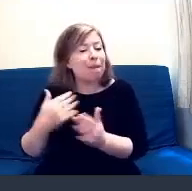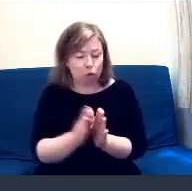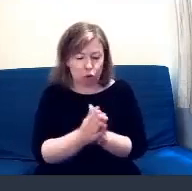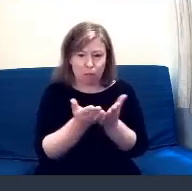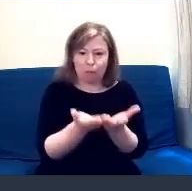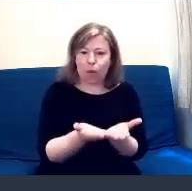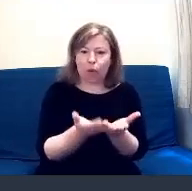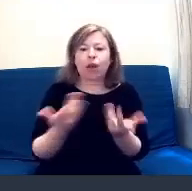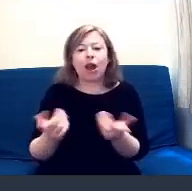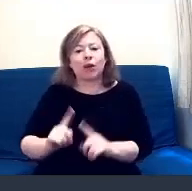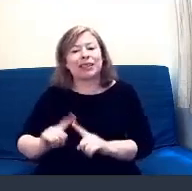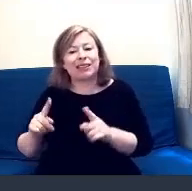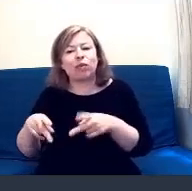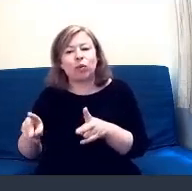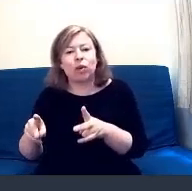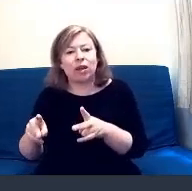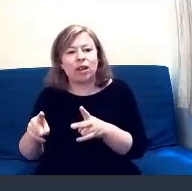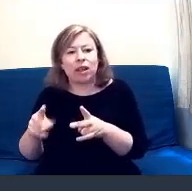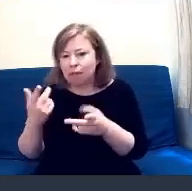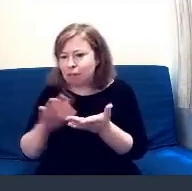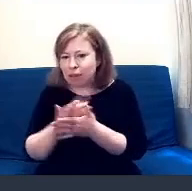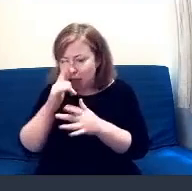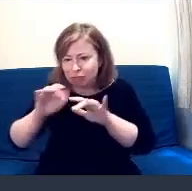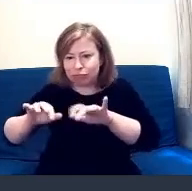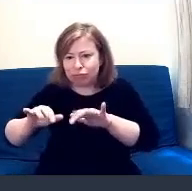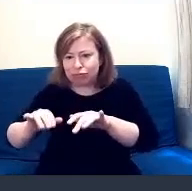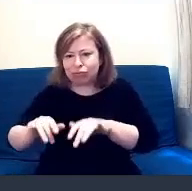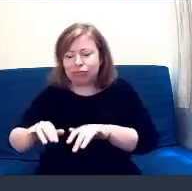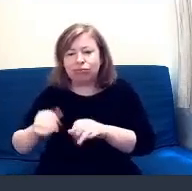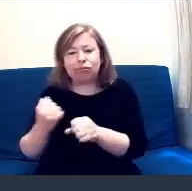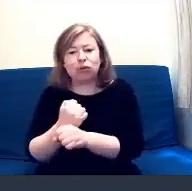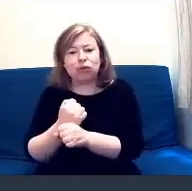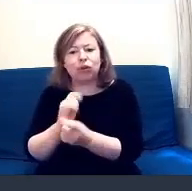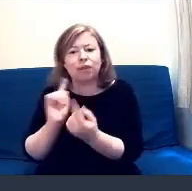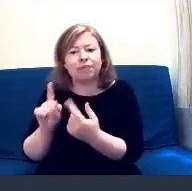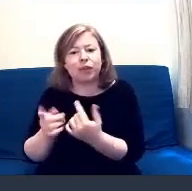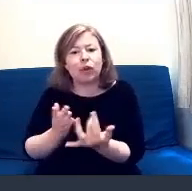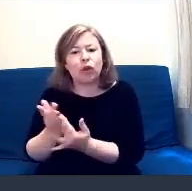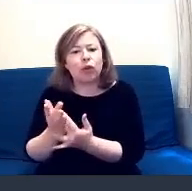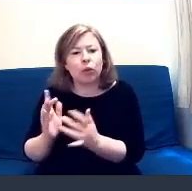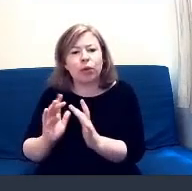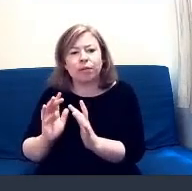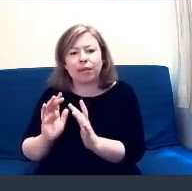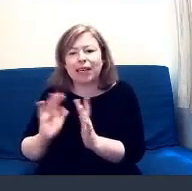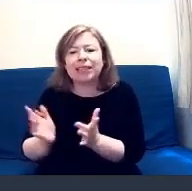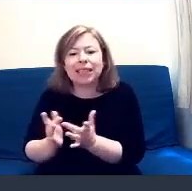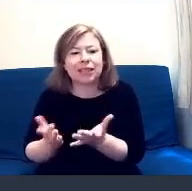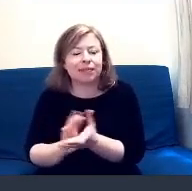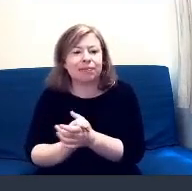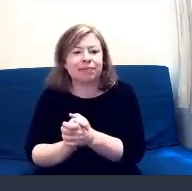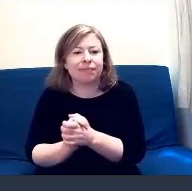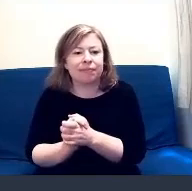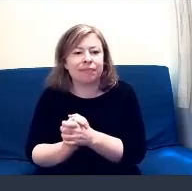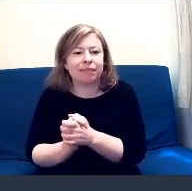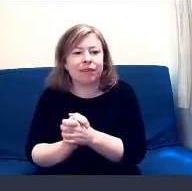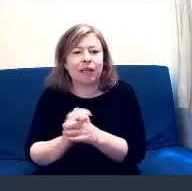can complete it as like online assignments. And then there's going to be, this is a bit looking forward in the next few months, we're going to do